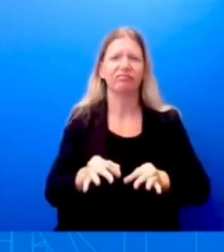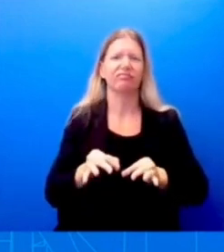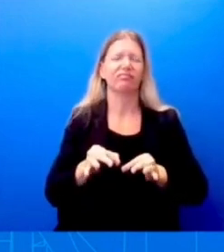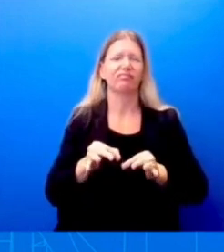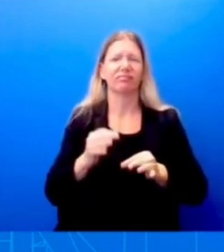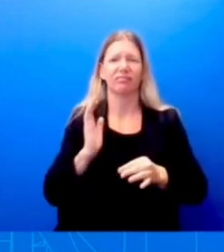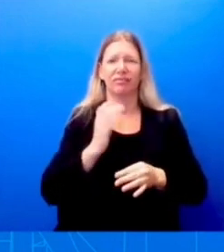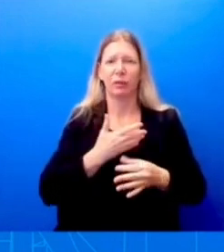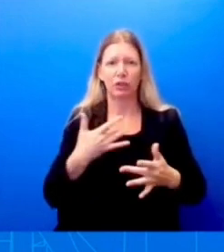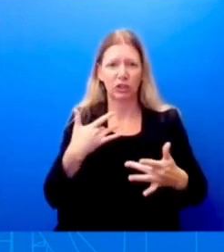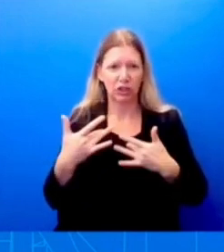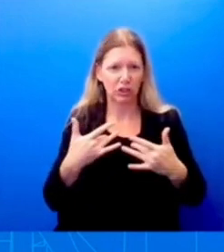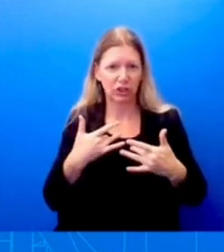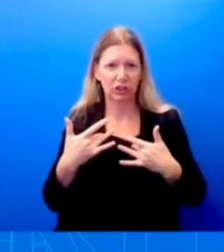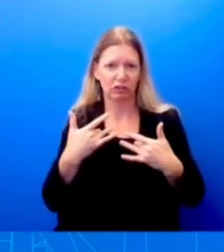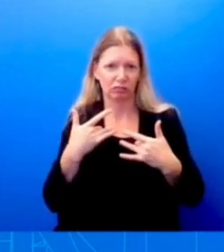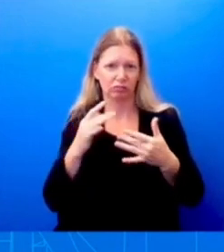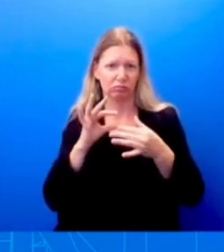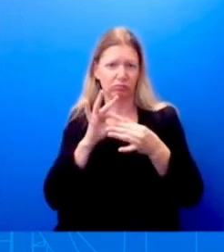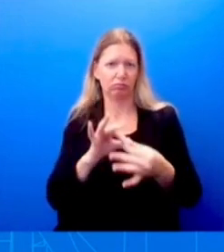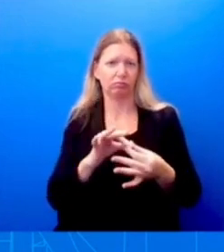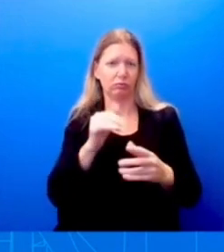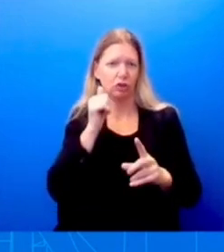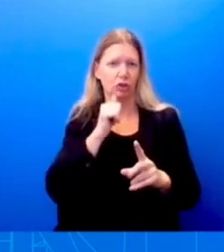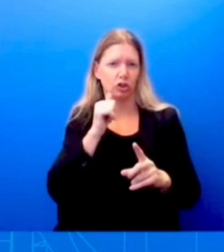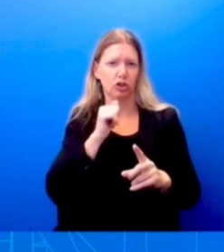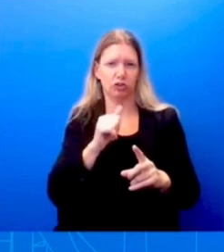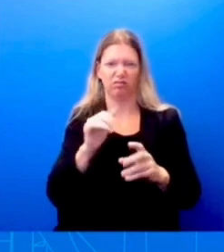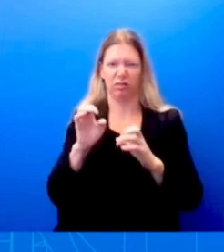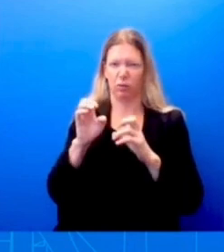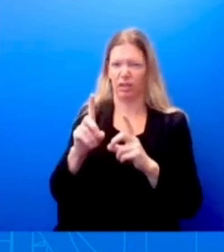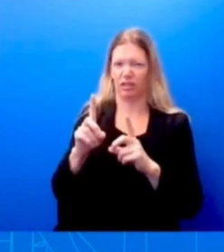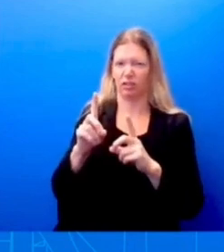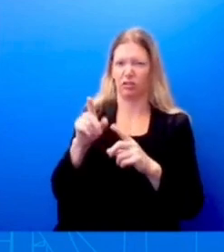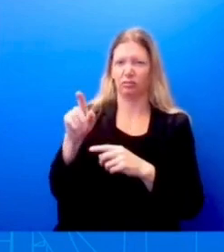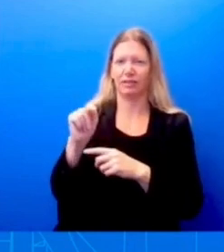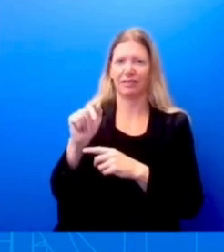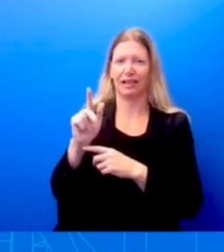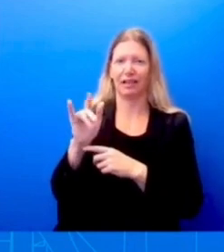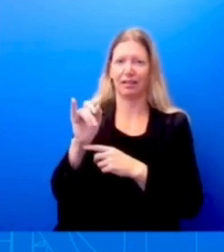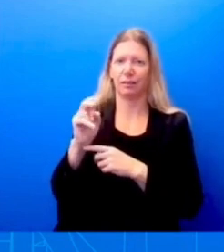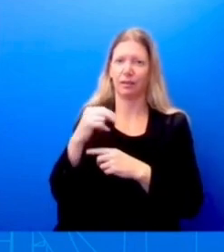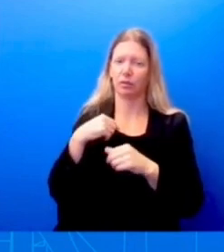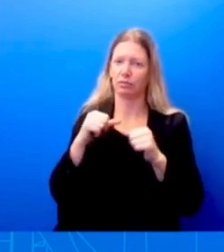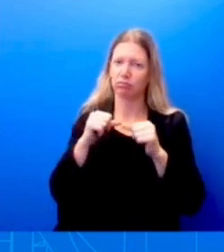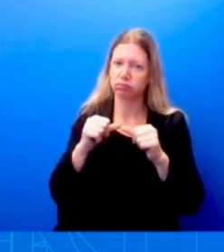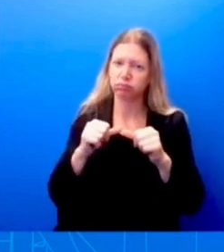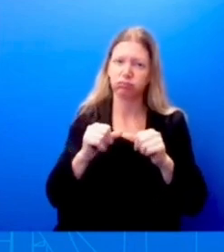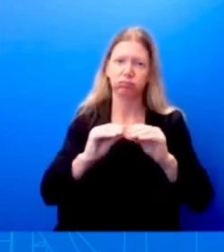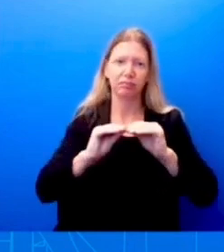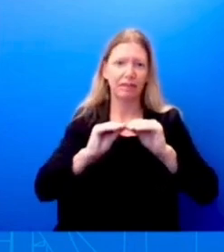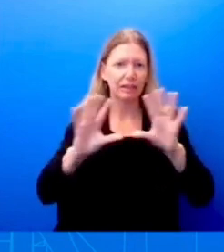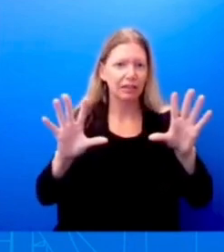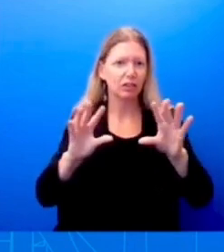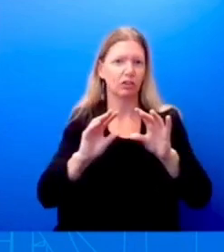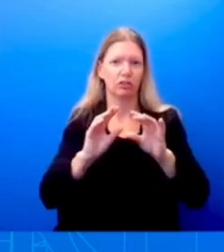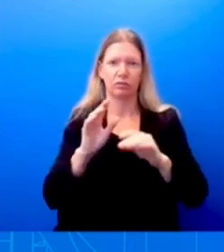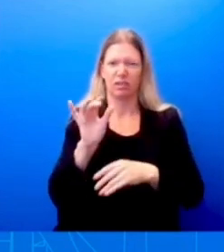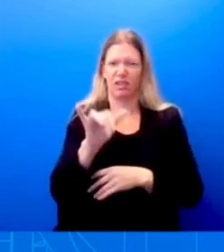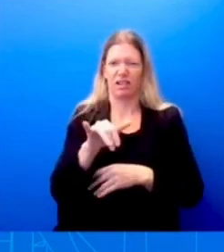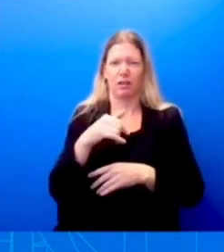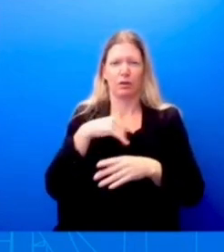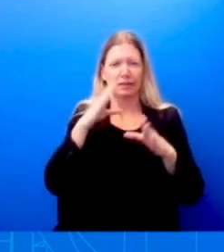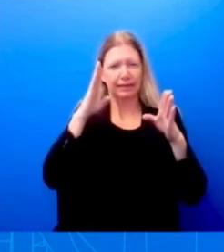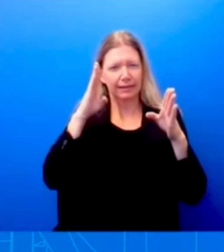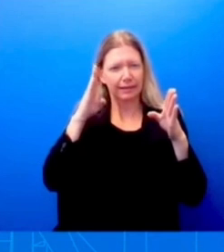with the Taliban. We have been consistent with that. We have been very clear of that. And so we also remain laser focused on trying to support and assist the Afghan